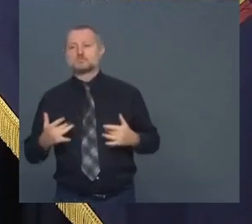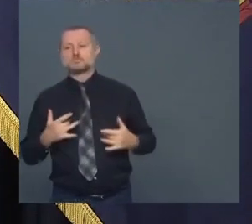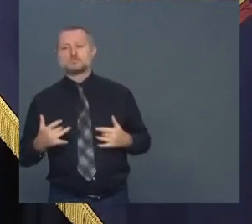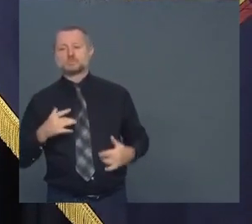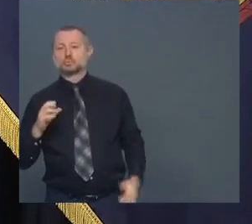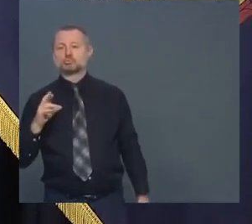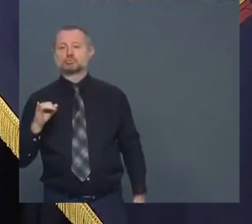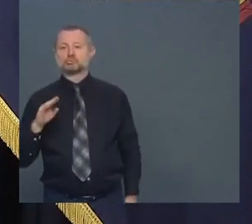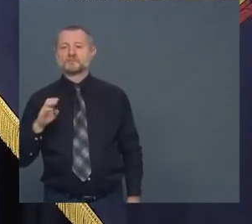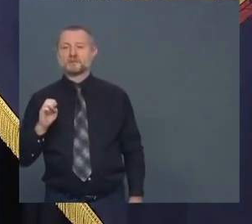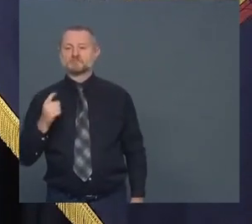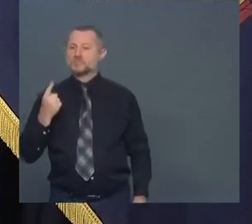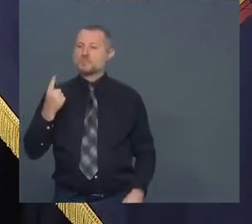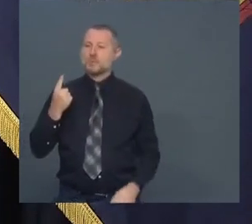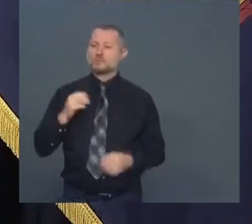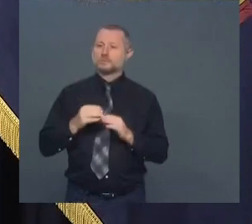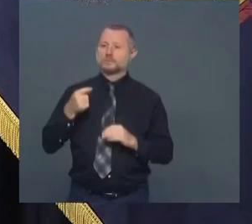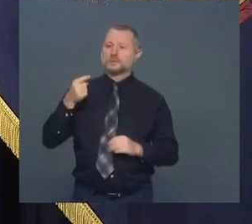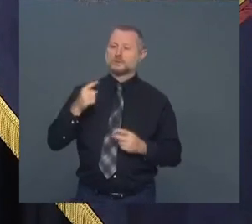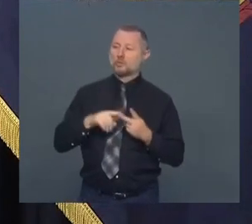I'm worried about quality of life.